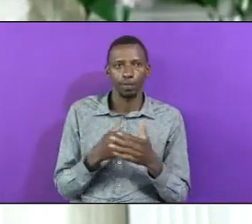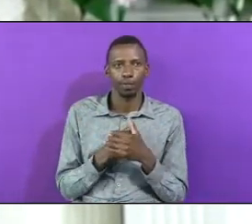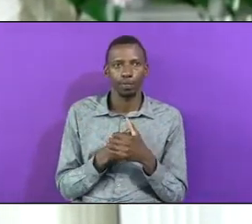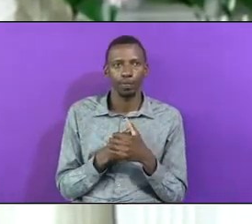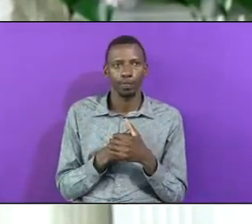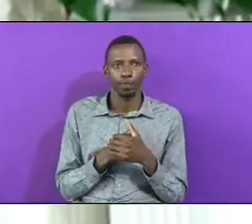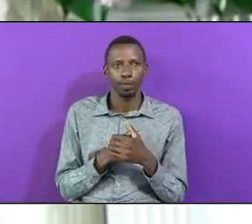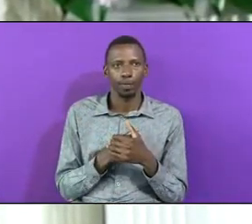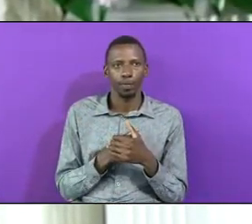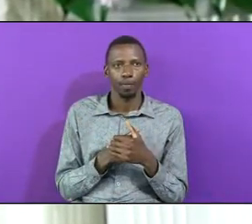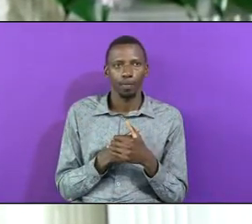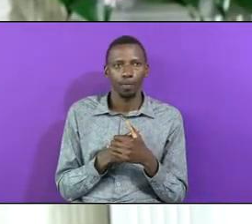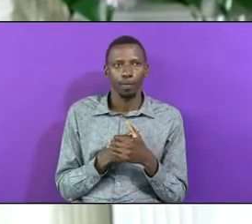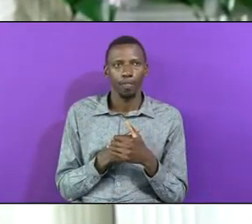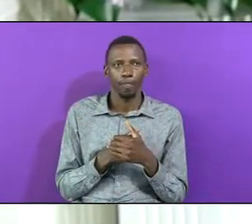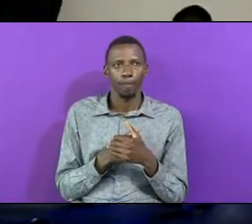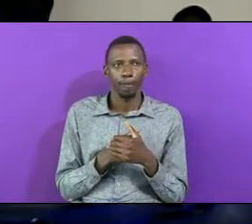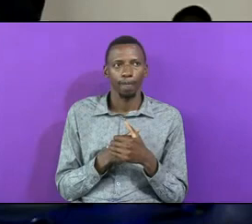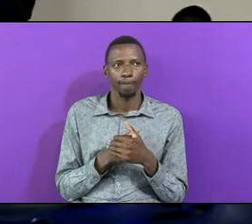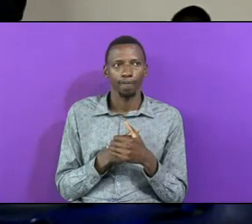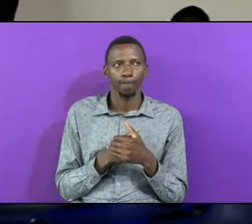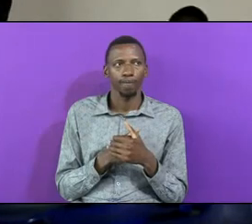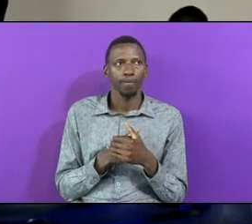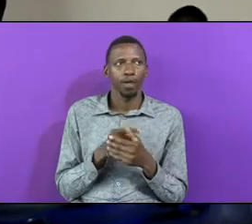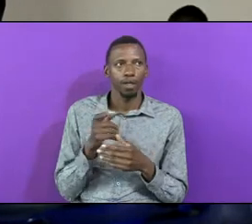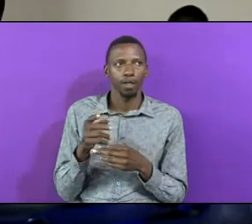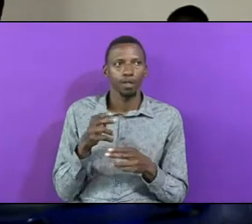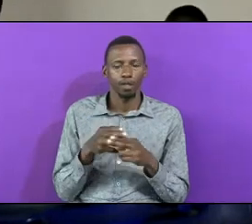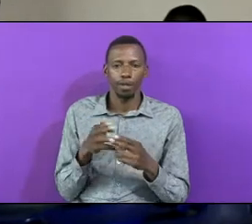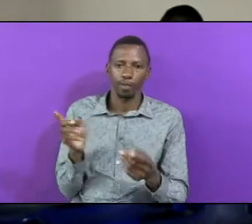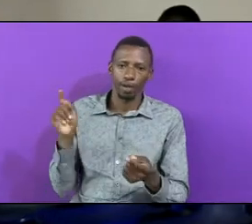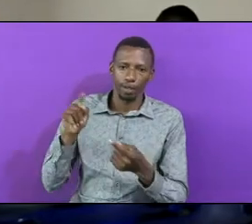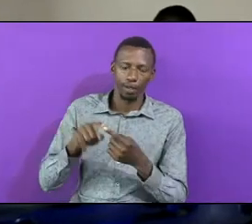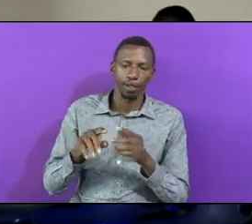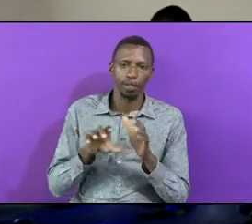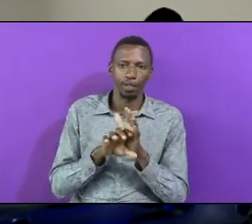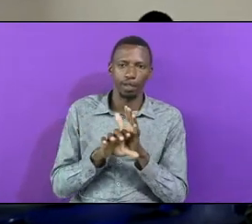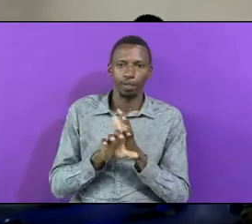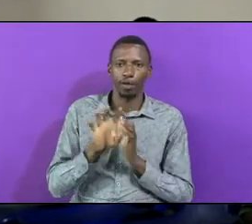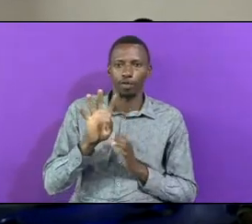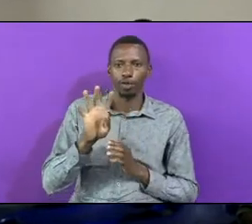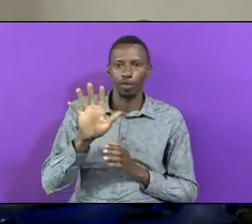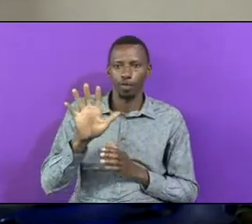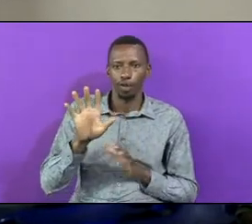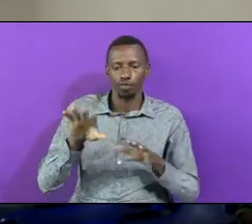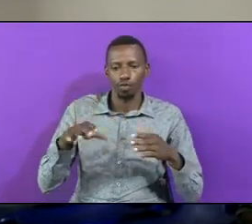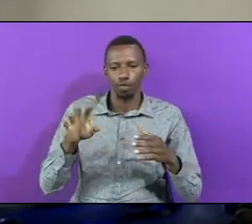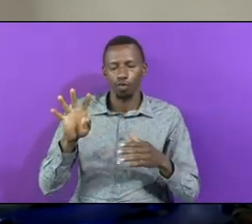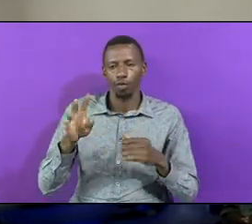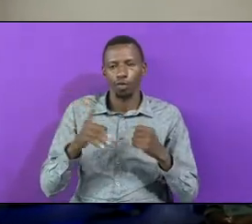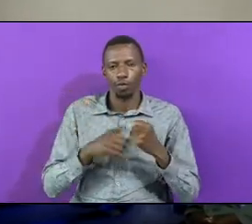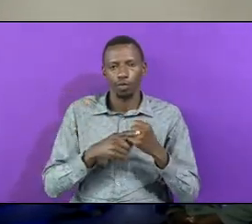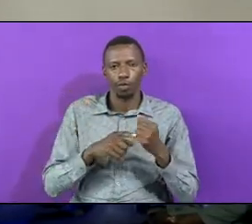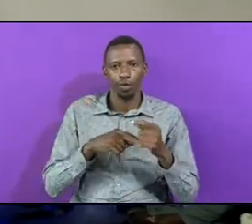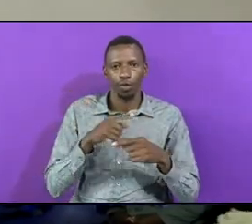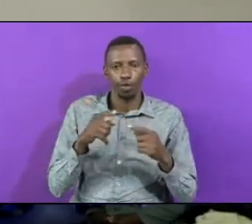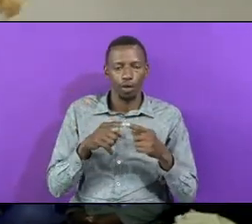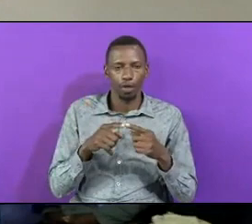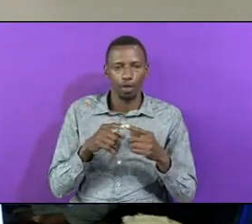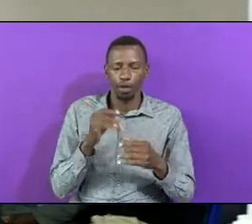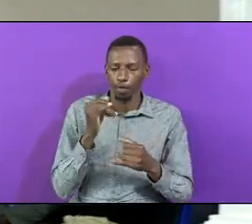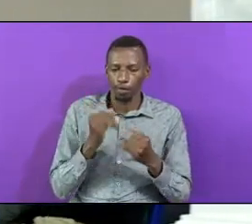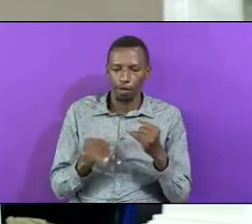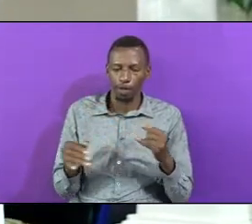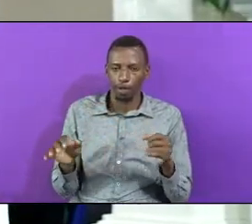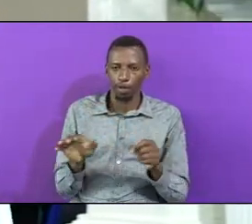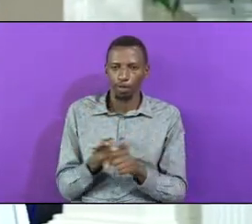That Name Is Quiet Until Chapter 45 Or 46 When Finally The Entire